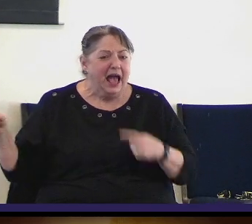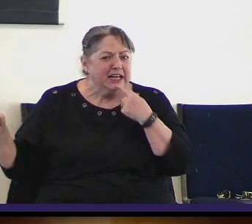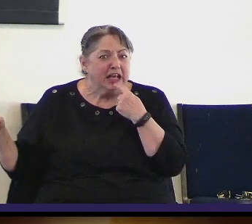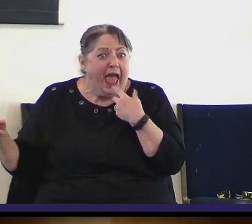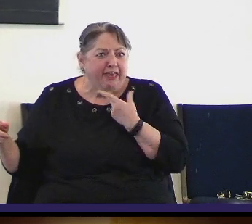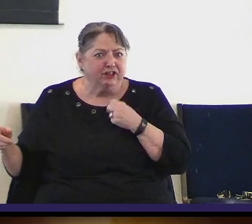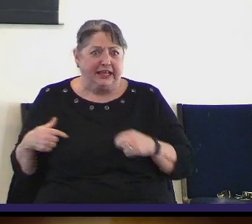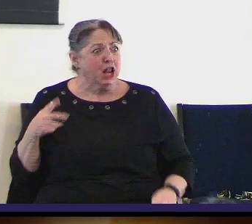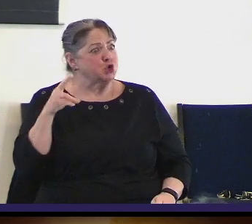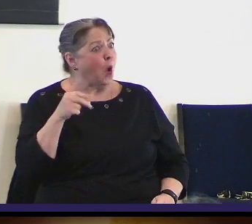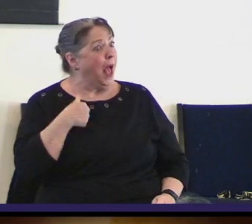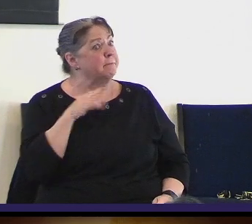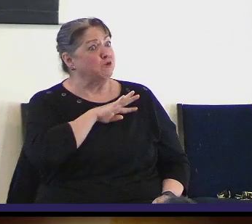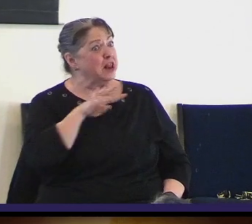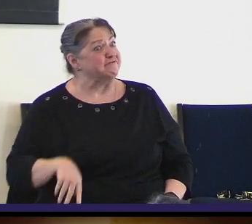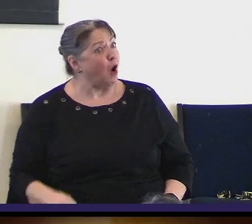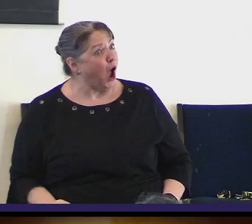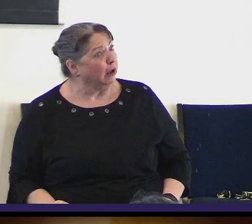that.